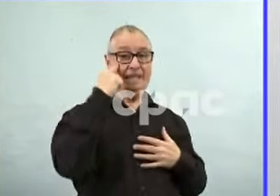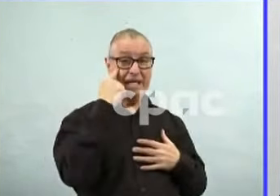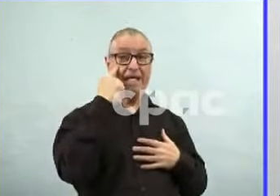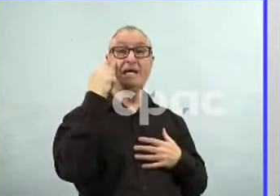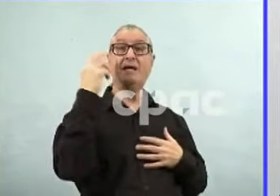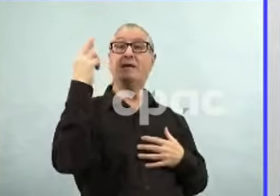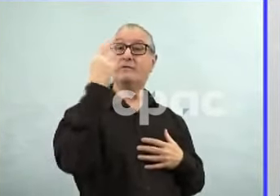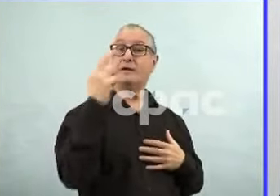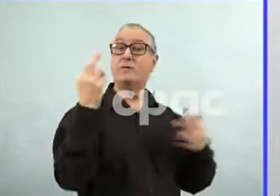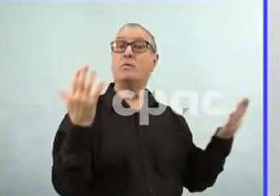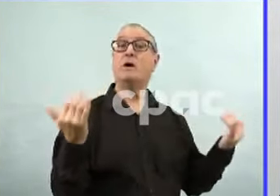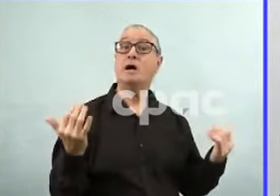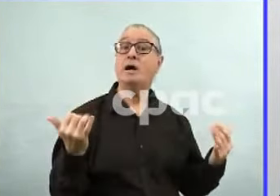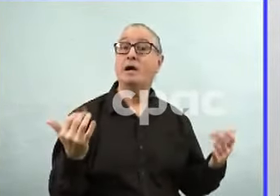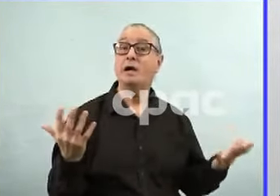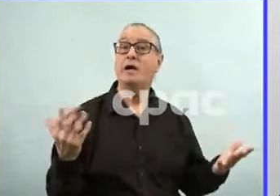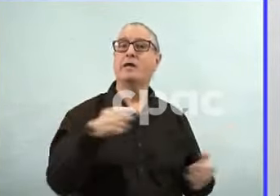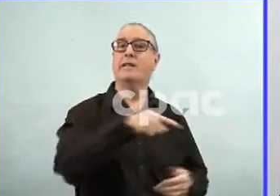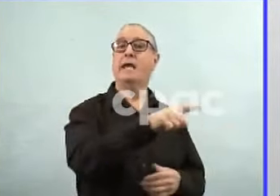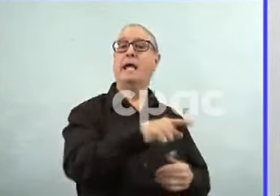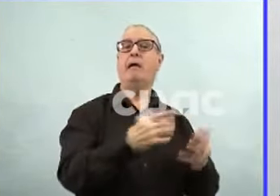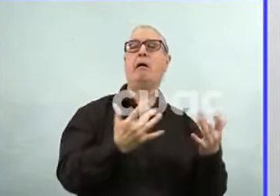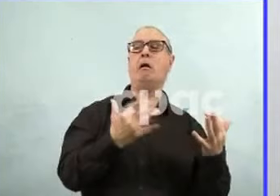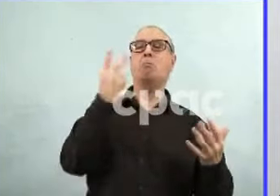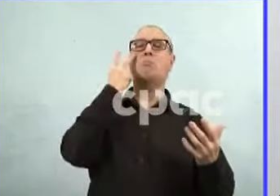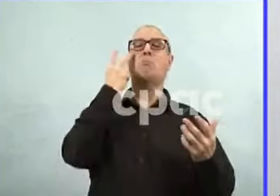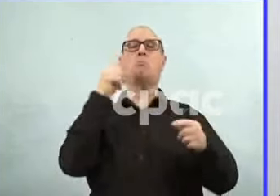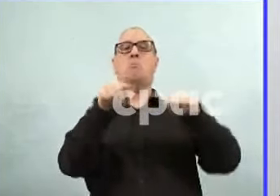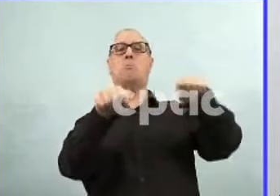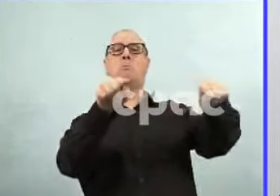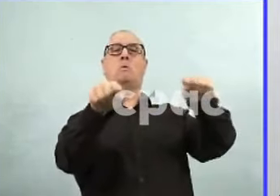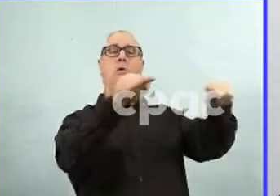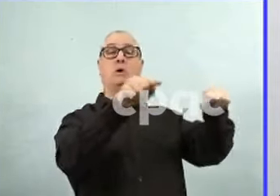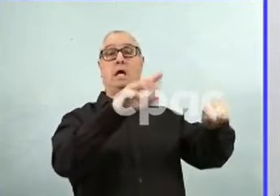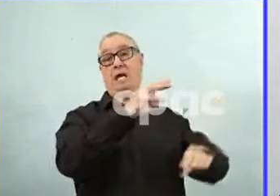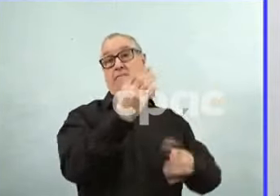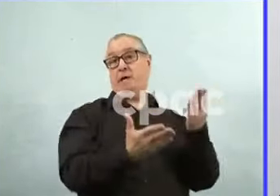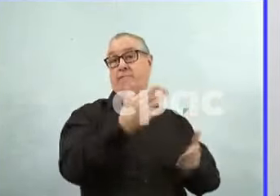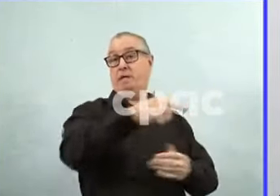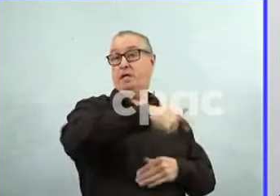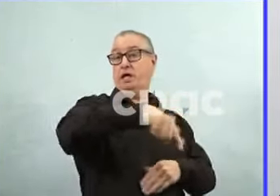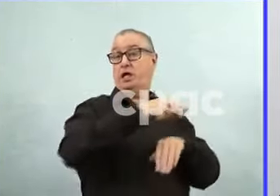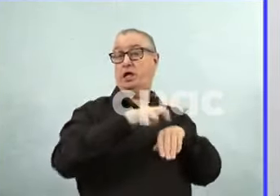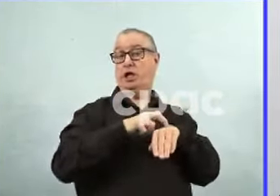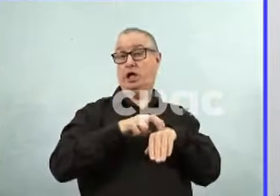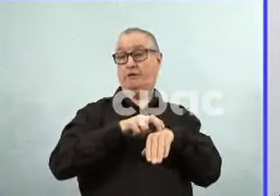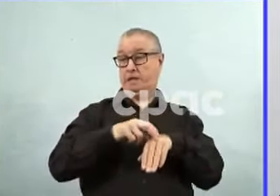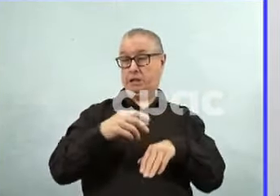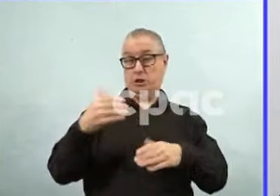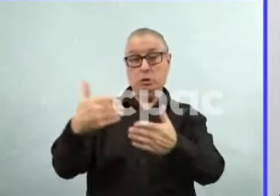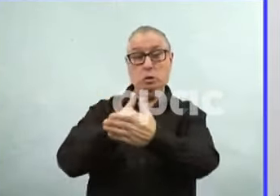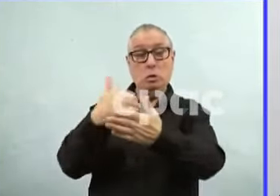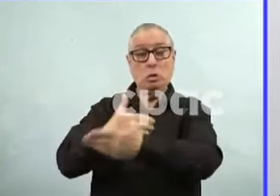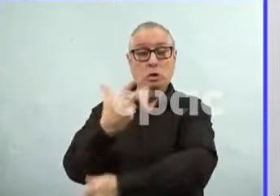how things went. They were nervous with this being a new vaccine and wanted to see the effects that the